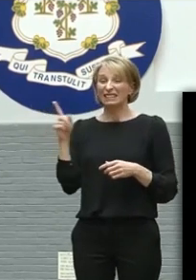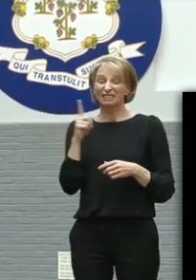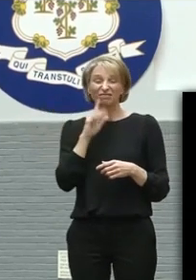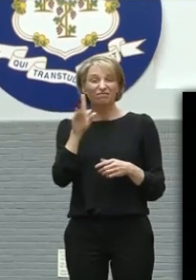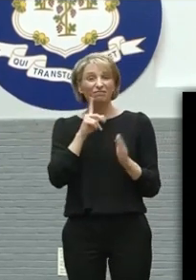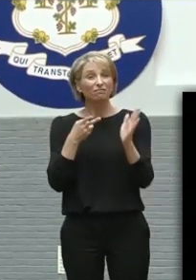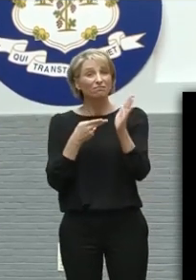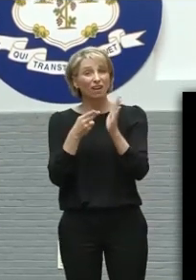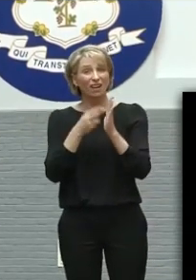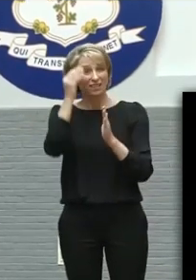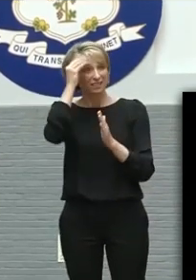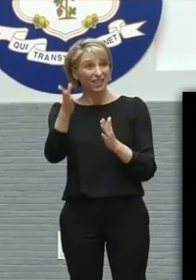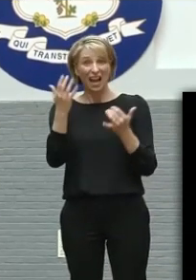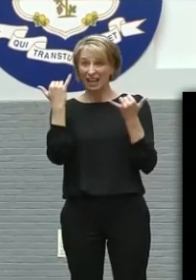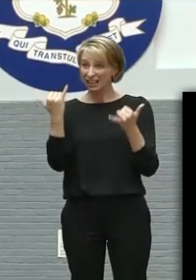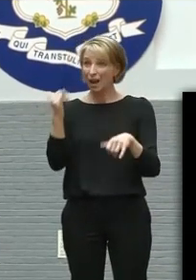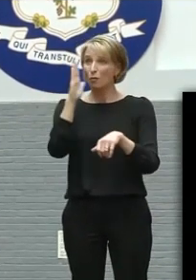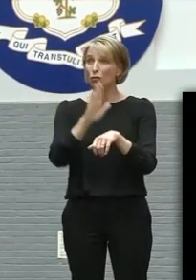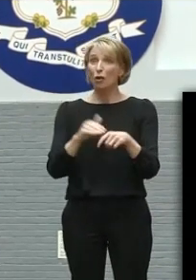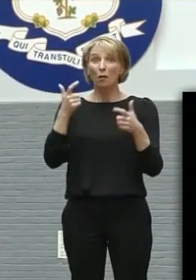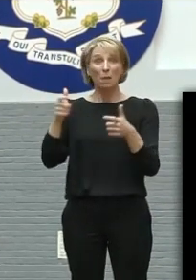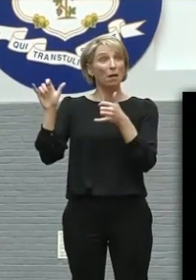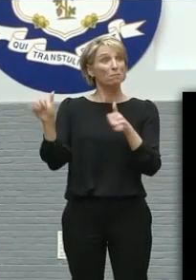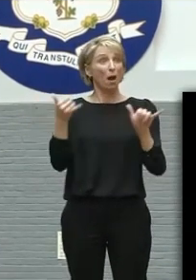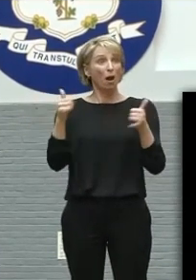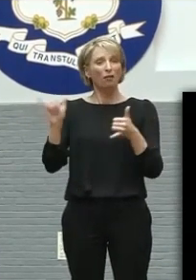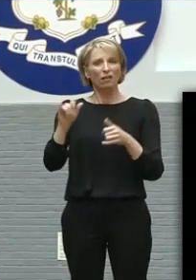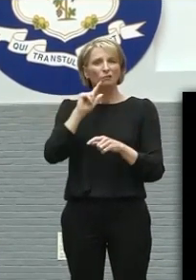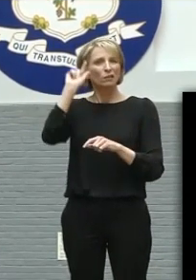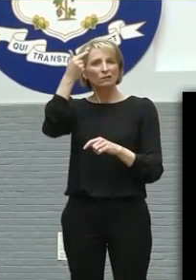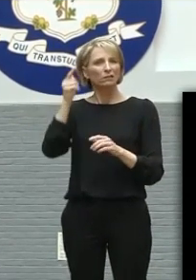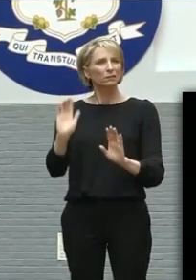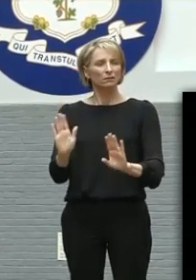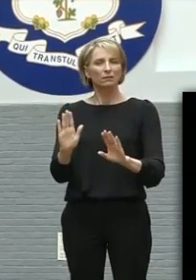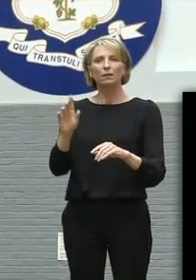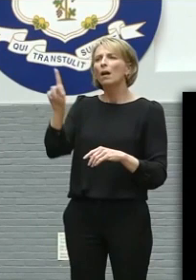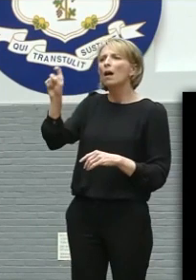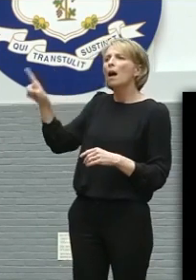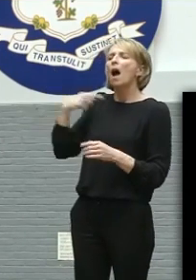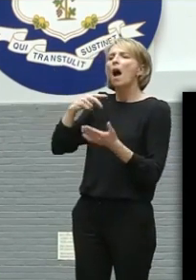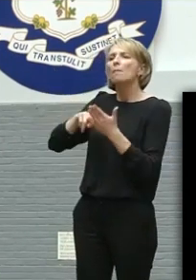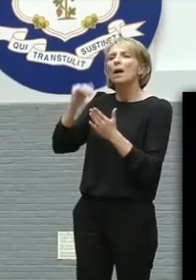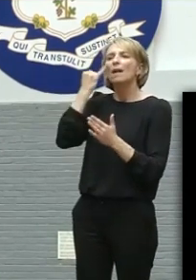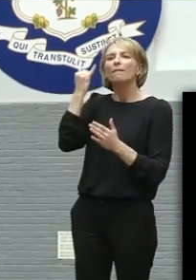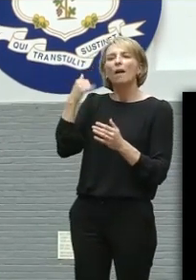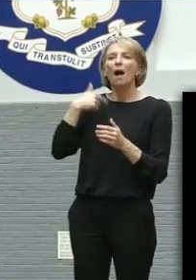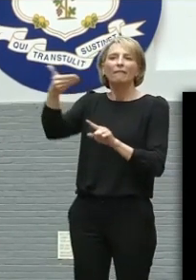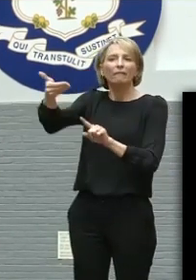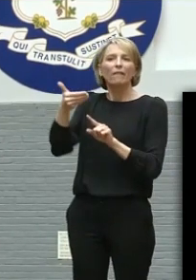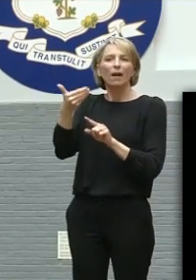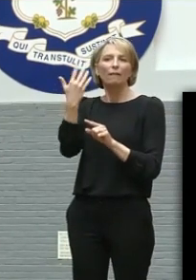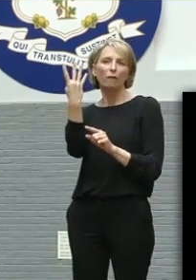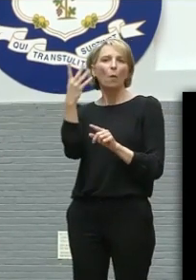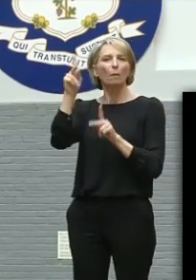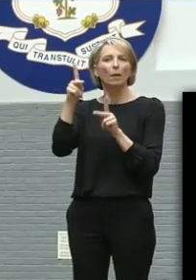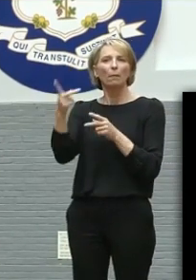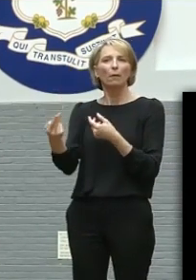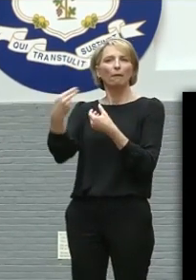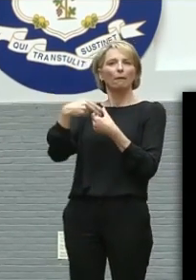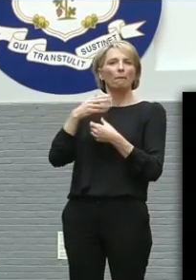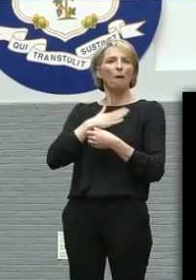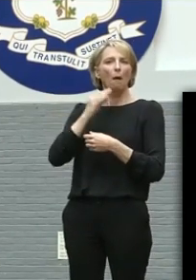Say it, but look, having a big party is a really dumb thing to do. No, I don't mean a big party. I mean like four people over your house. Like just a gathering.